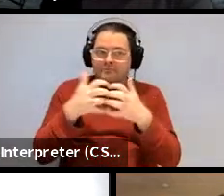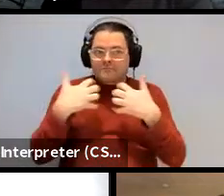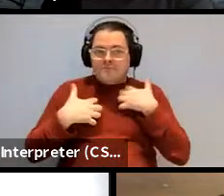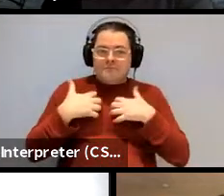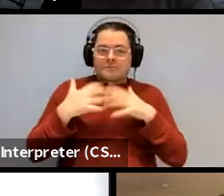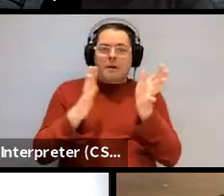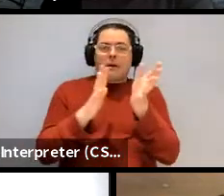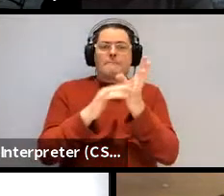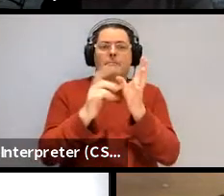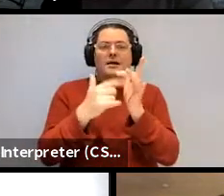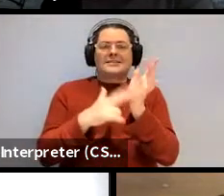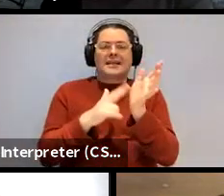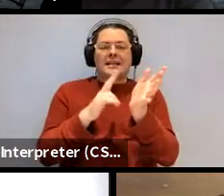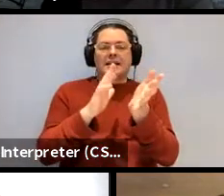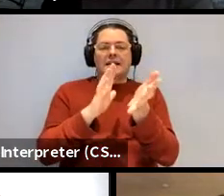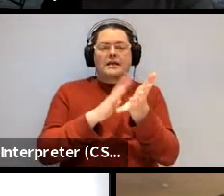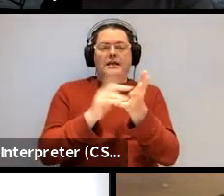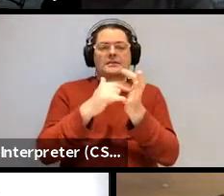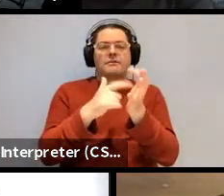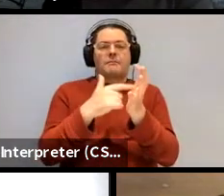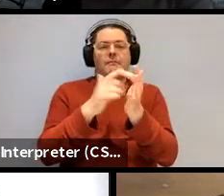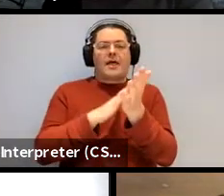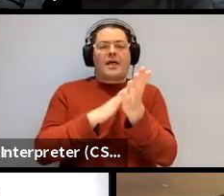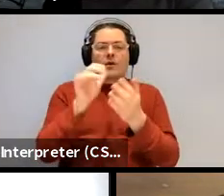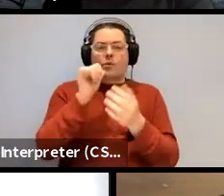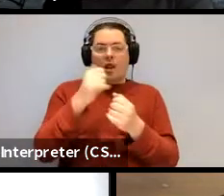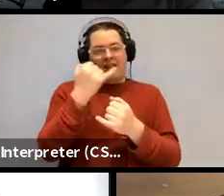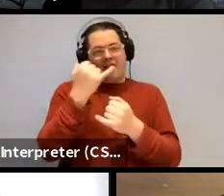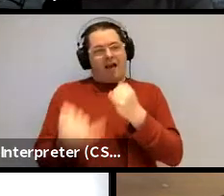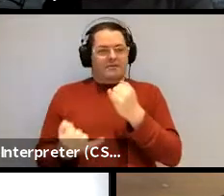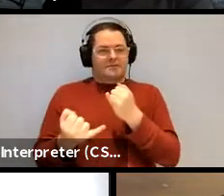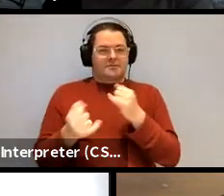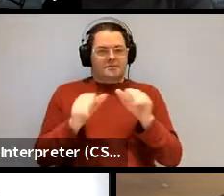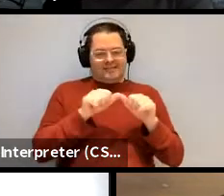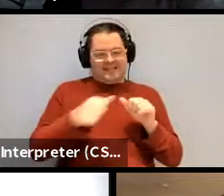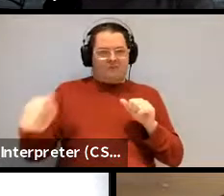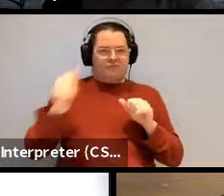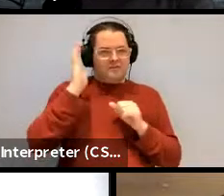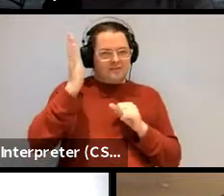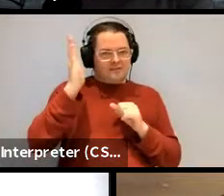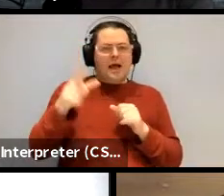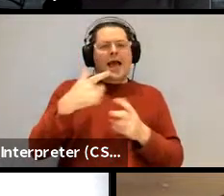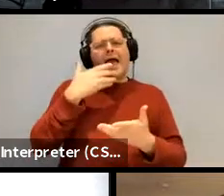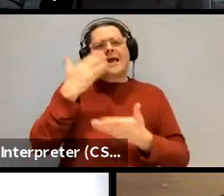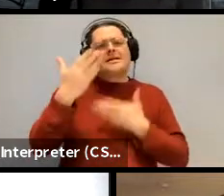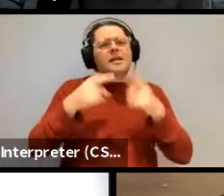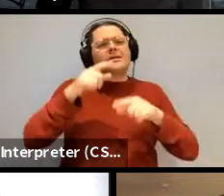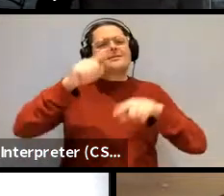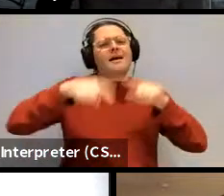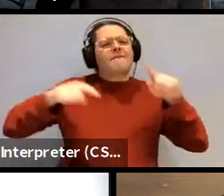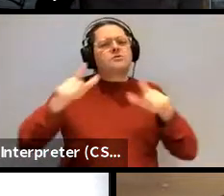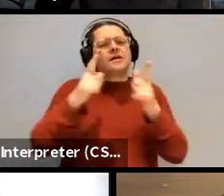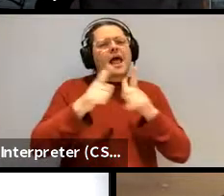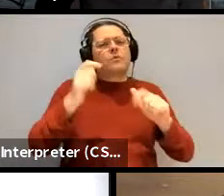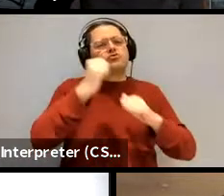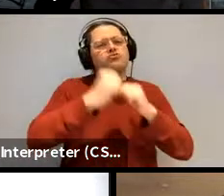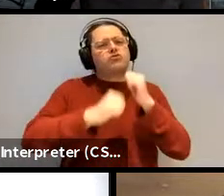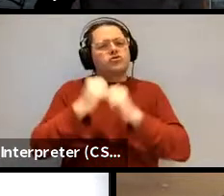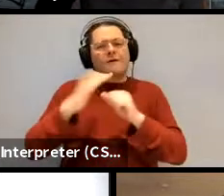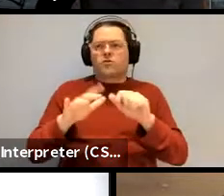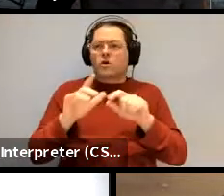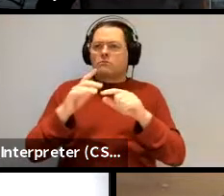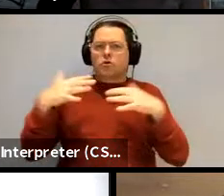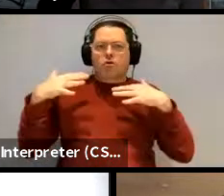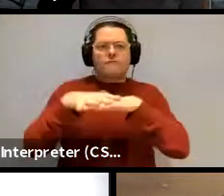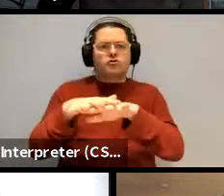martin haslemath here wrapping us up this is the final one of our series um his talk is called explaining diverse language structures from convergent evolution